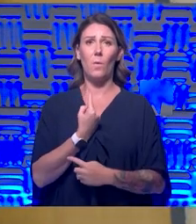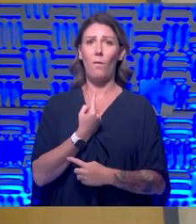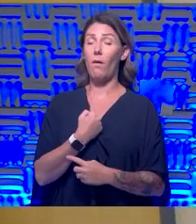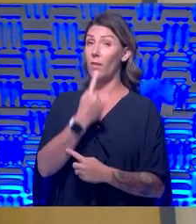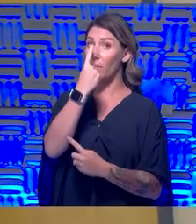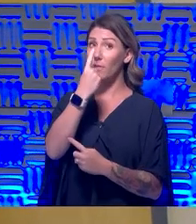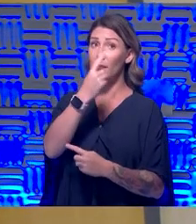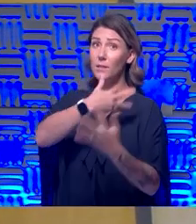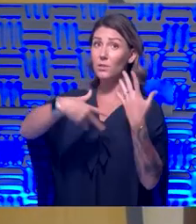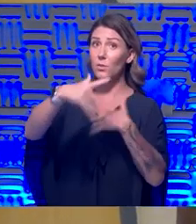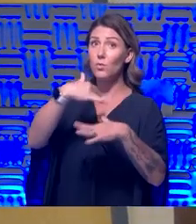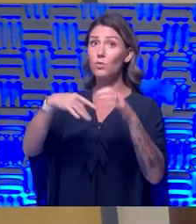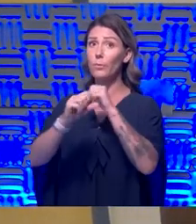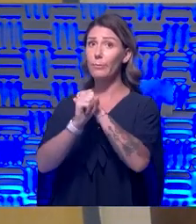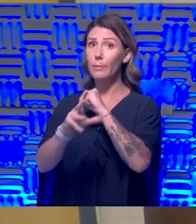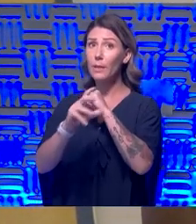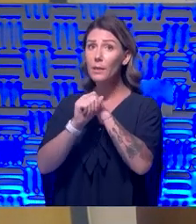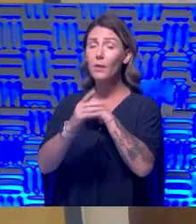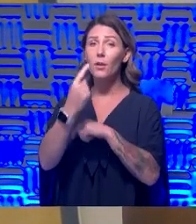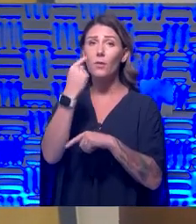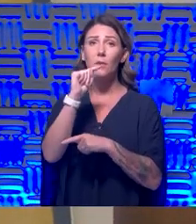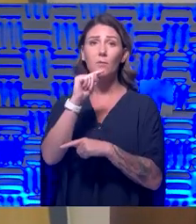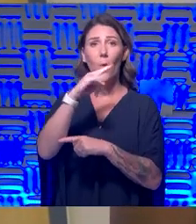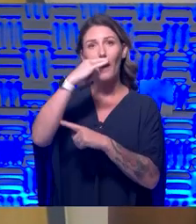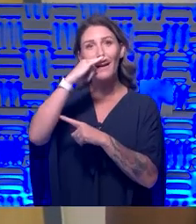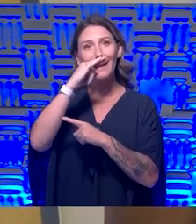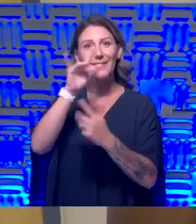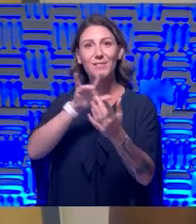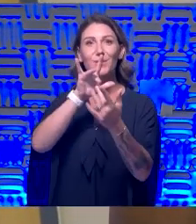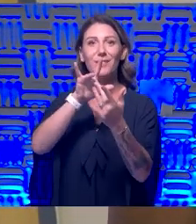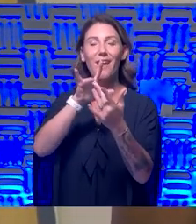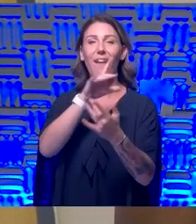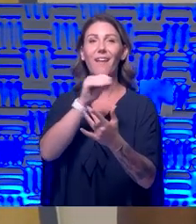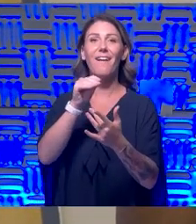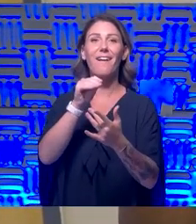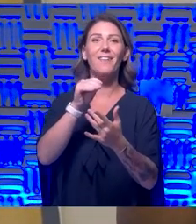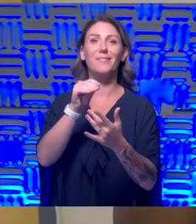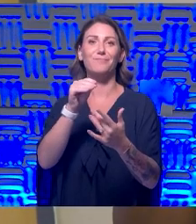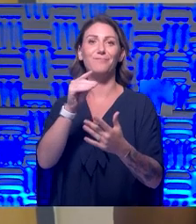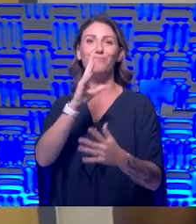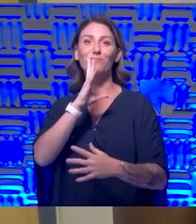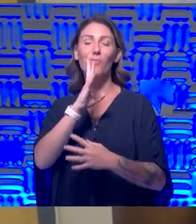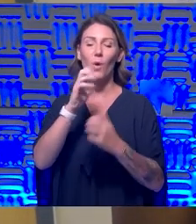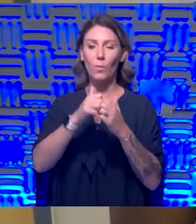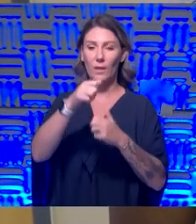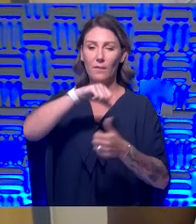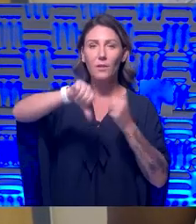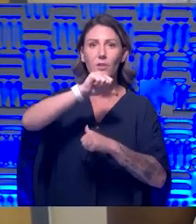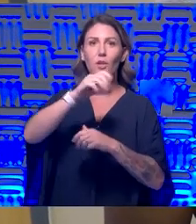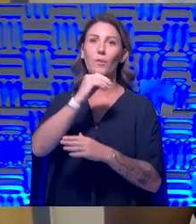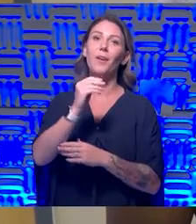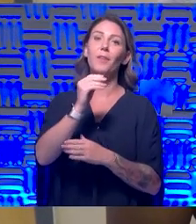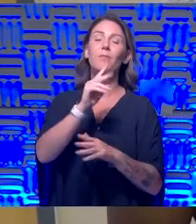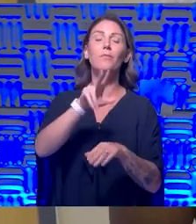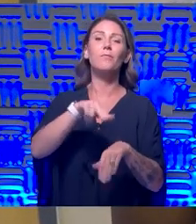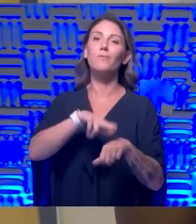great opportunity to have kids stay connected, reach out and talk to each other with parents, monitoring the content and the sites